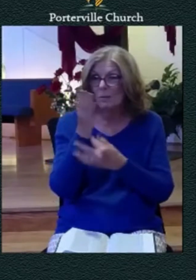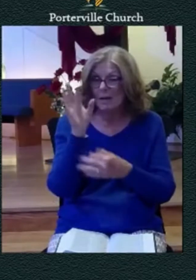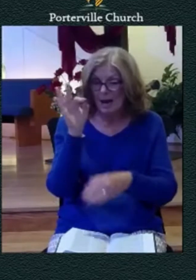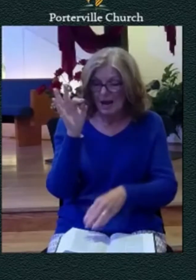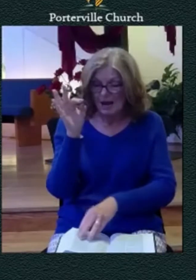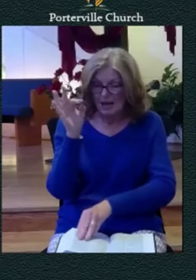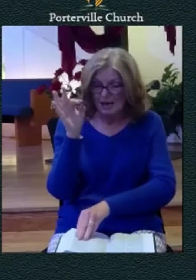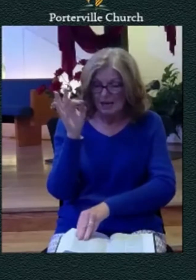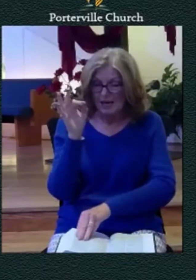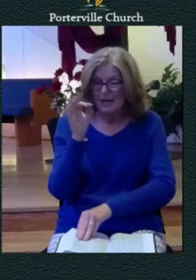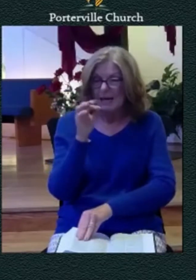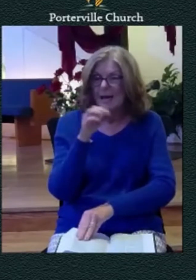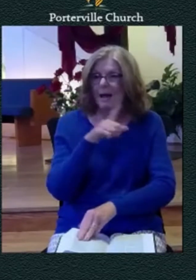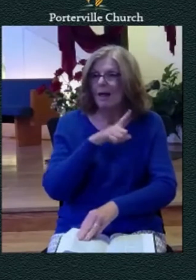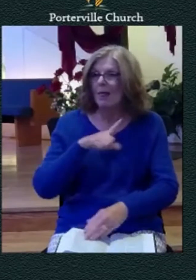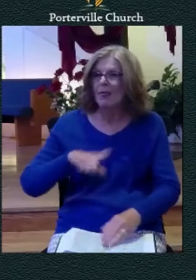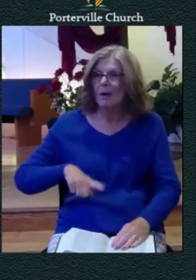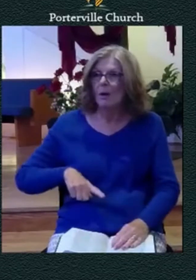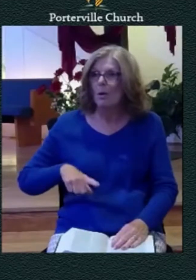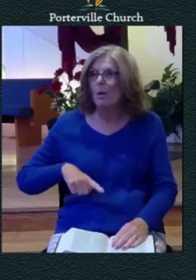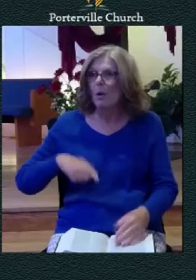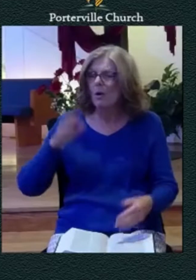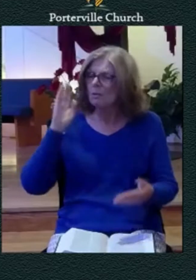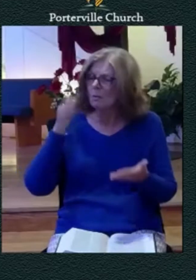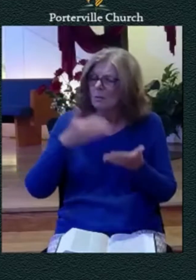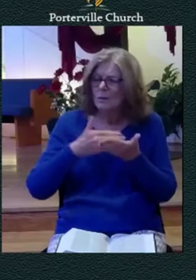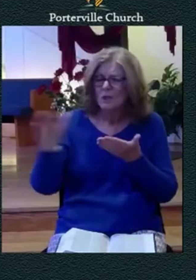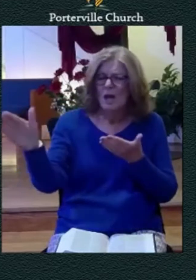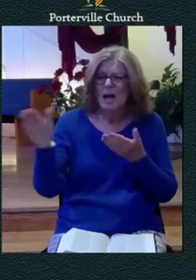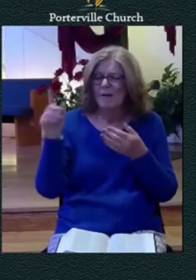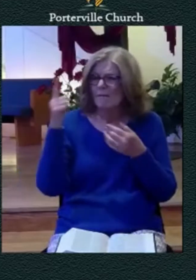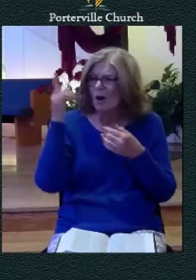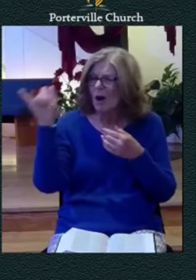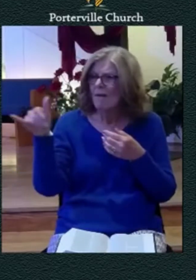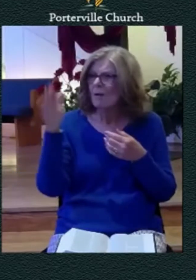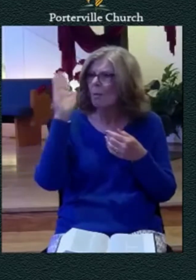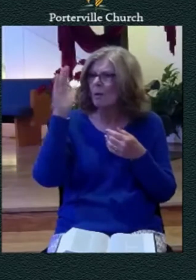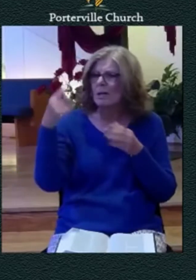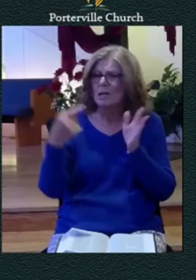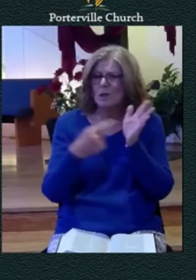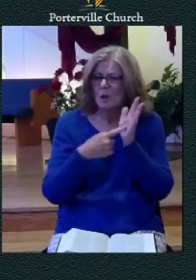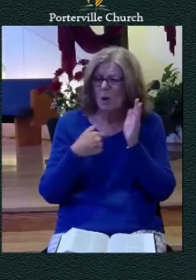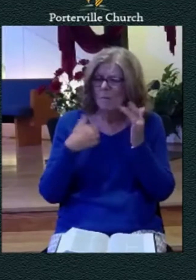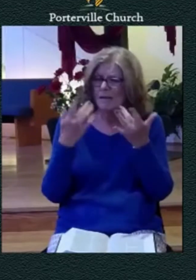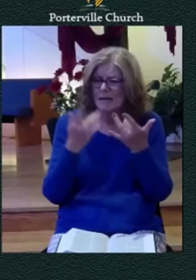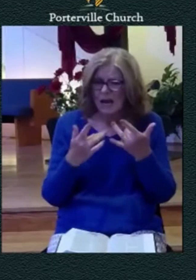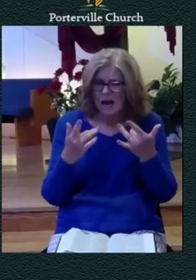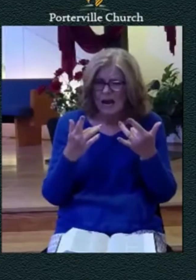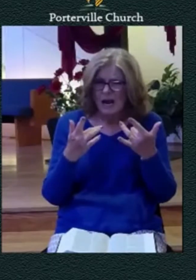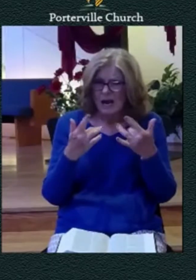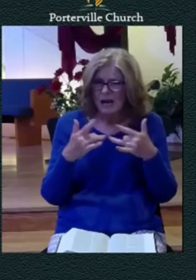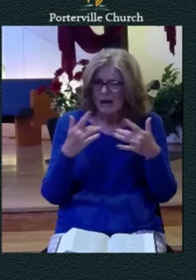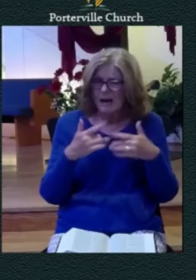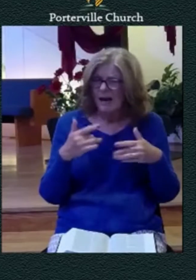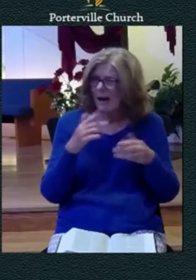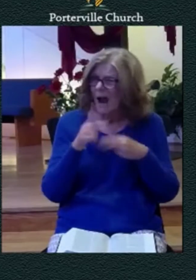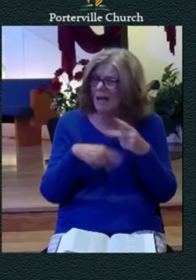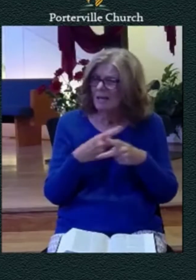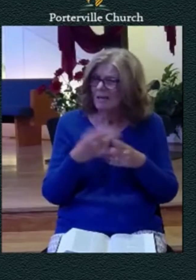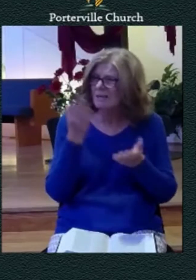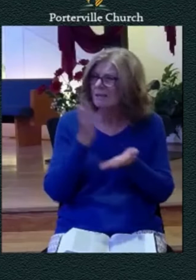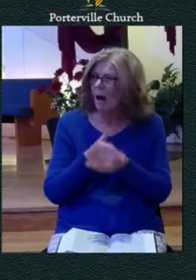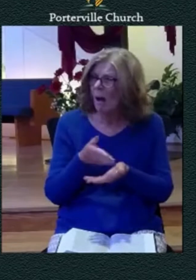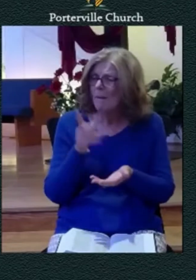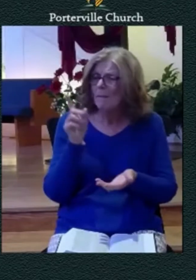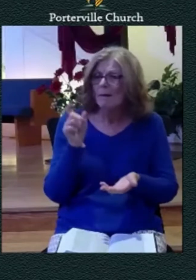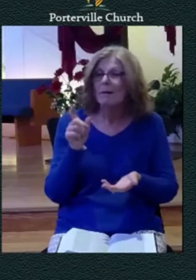the lord reject forever will he never be favorable again has his loving kindness ceased we face these kinds